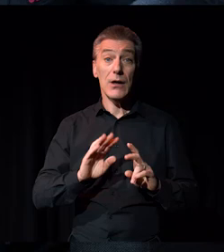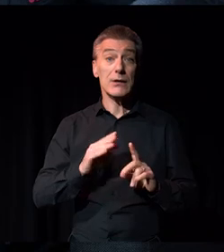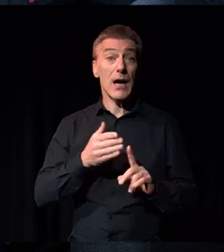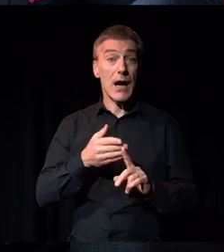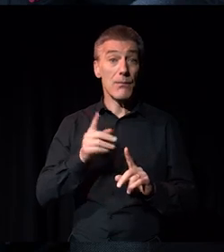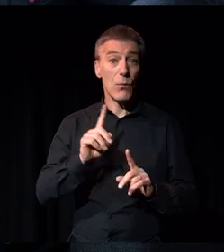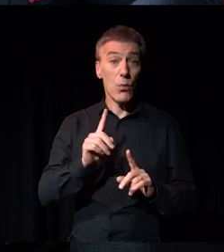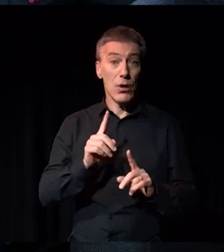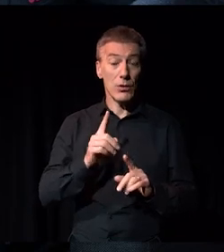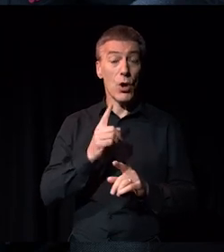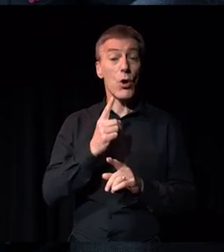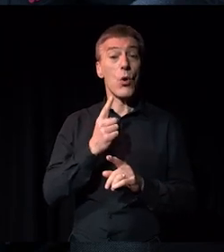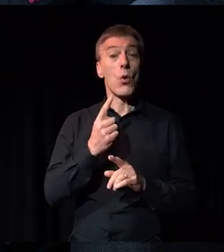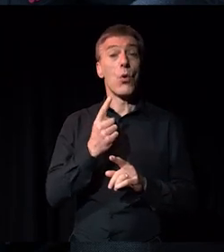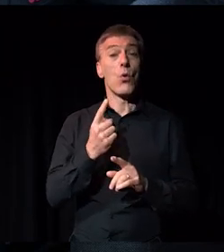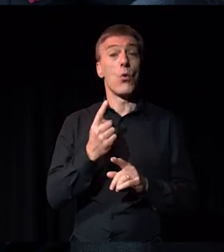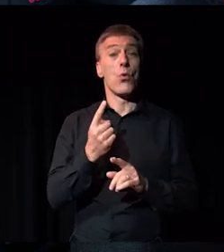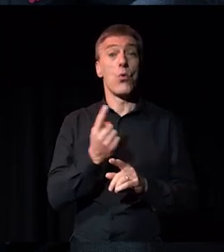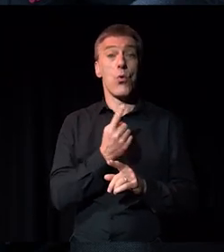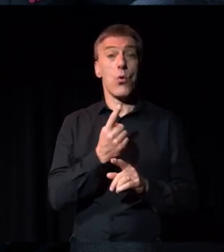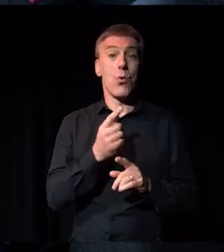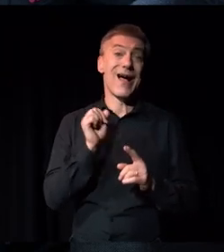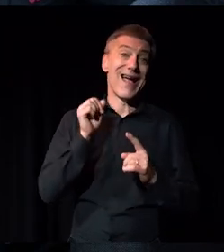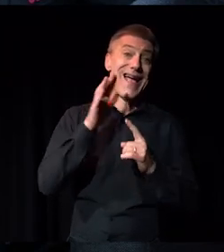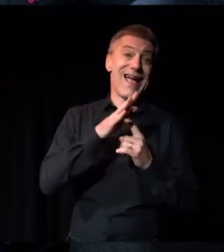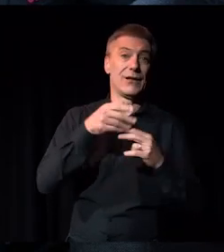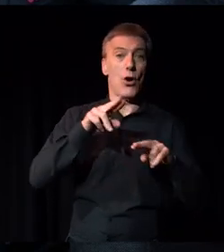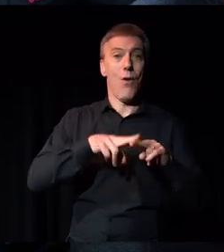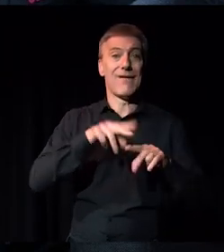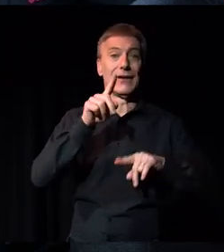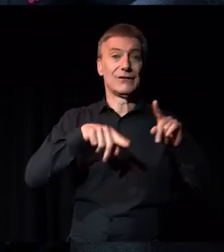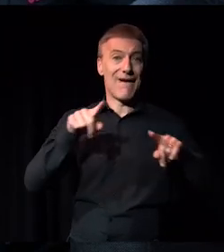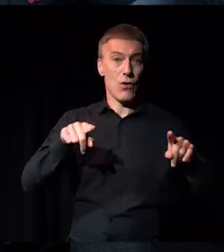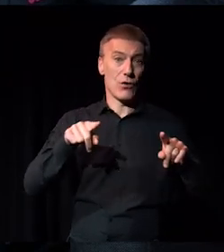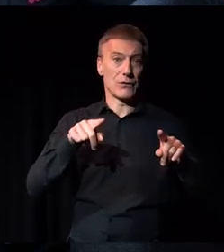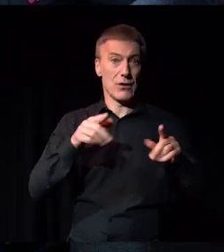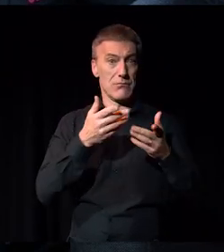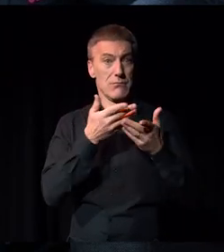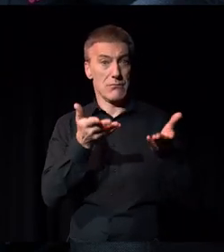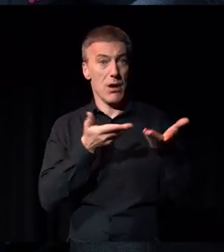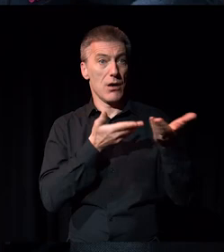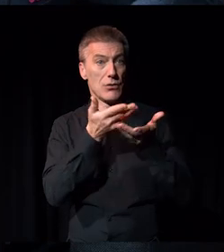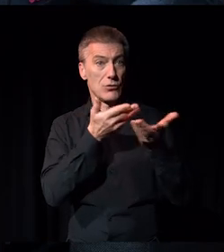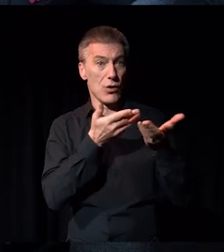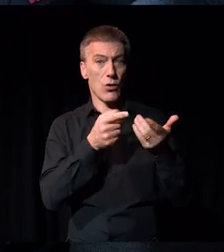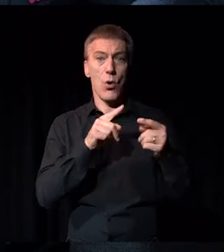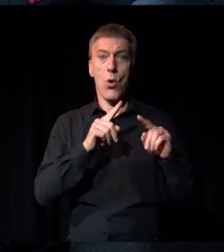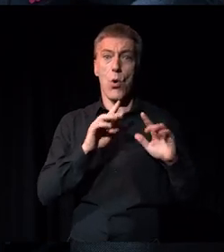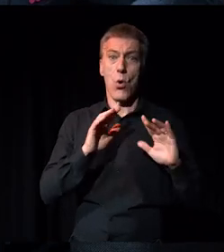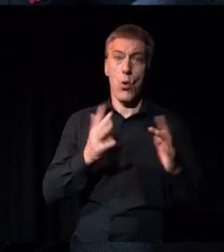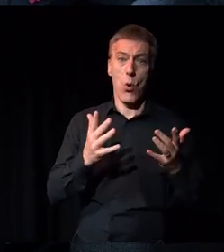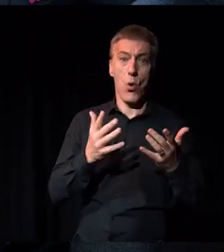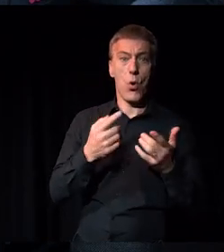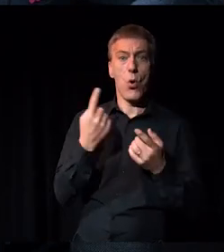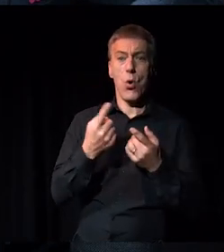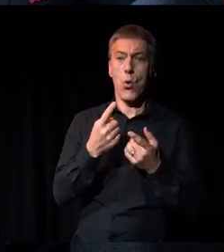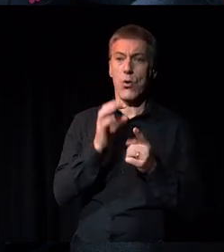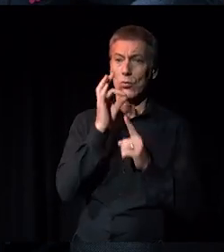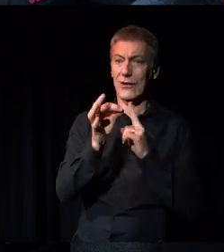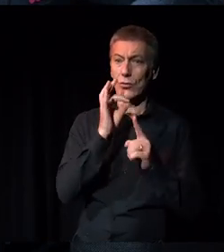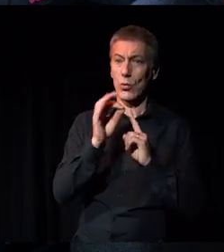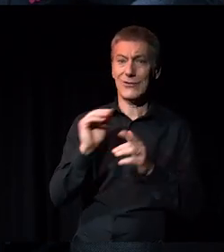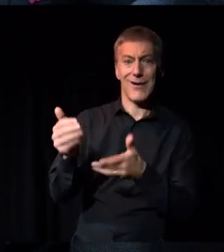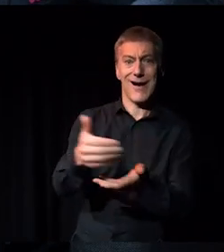you know, not only speak to the people who head up the diversity issues and have all the talk, or the people who collect the data and give it to the Arts